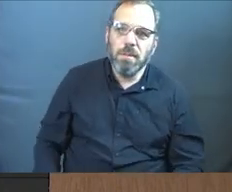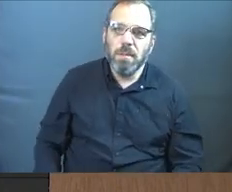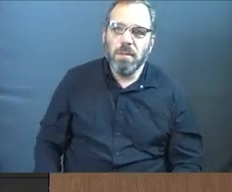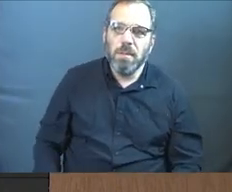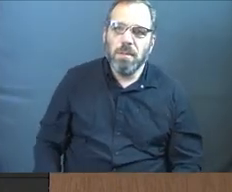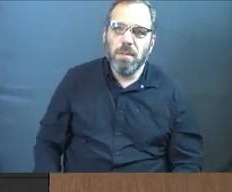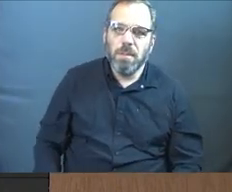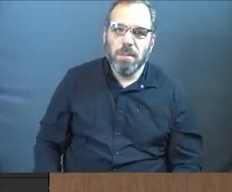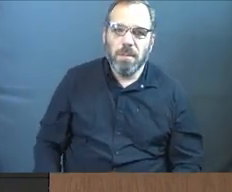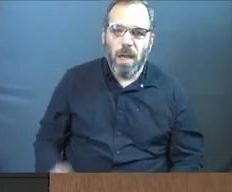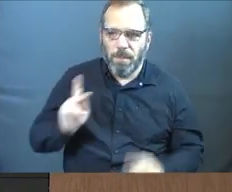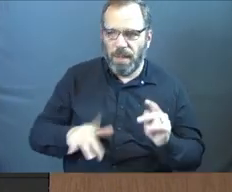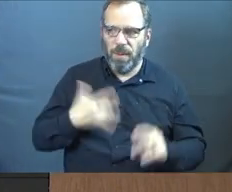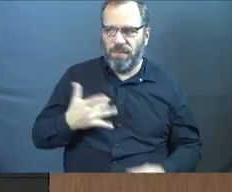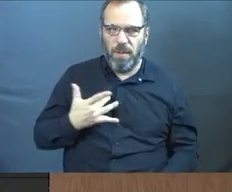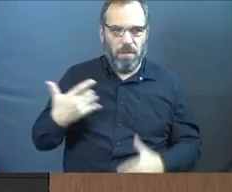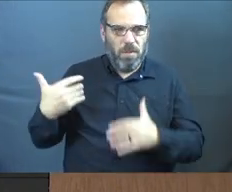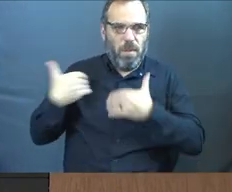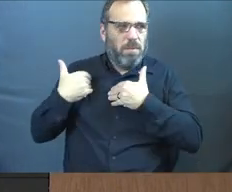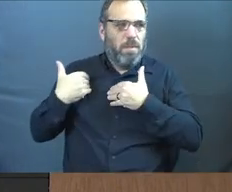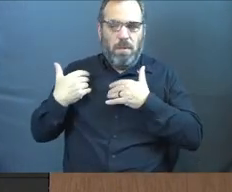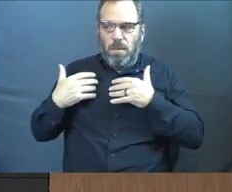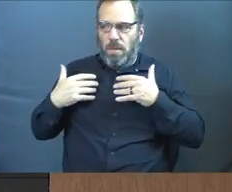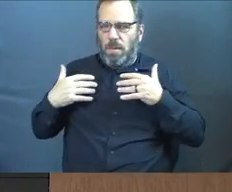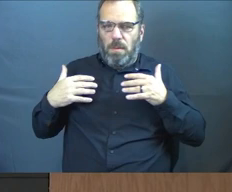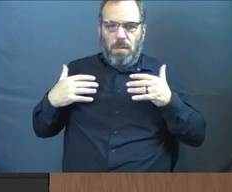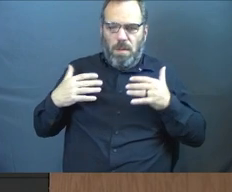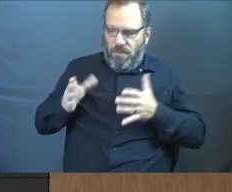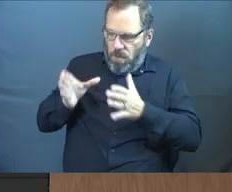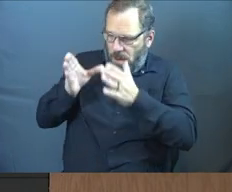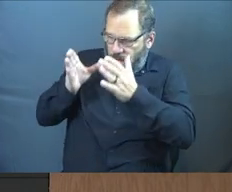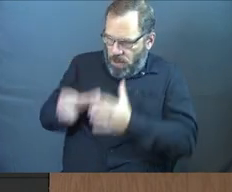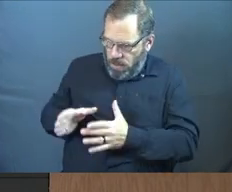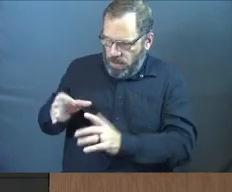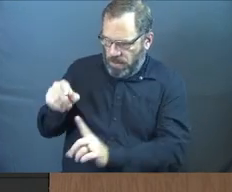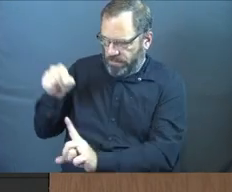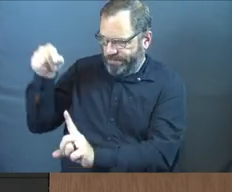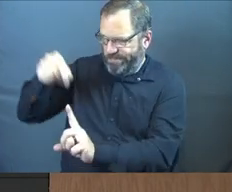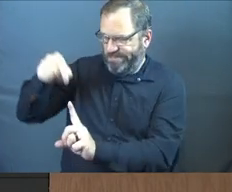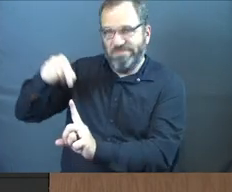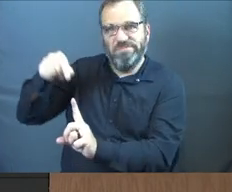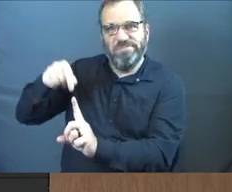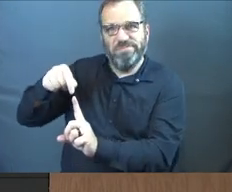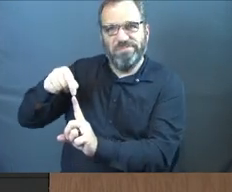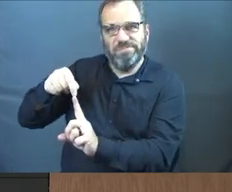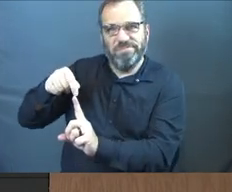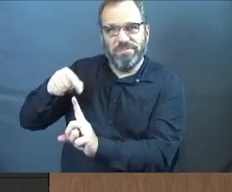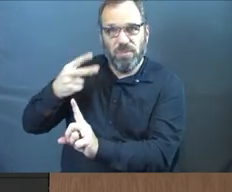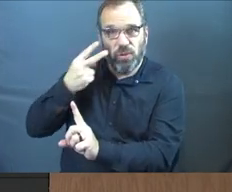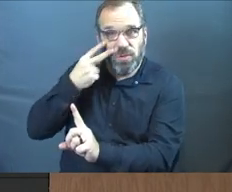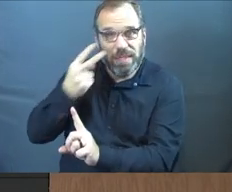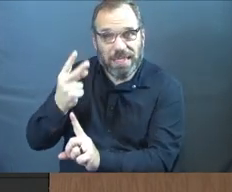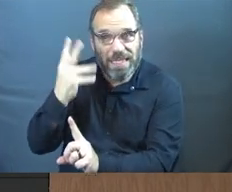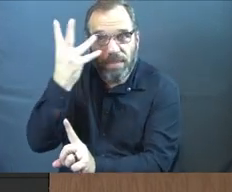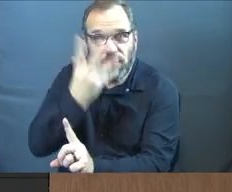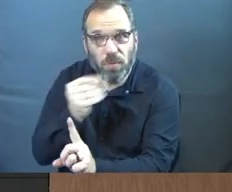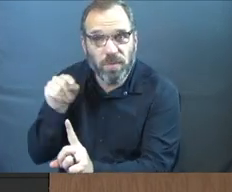People oddly are feeling responsible for a person. See the beauty in that.